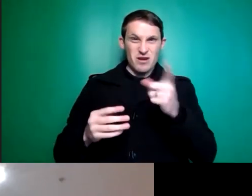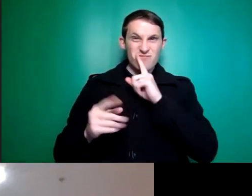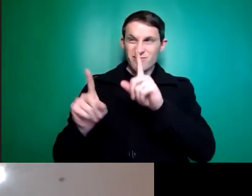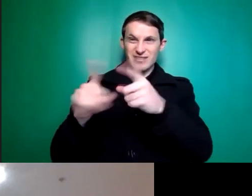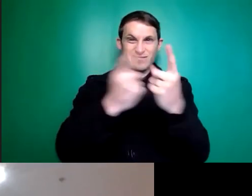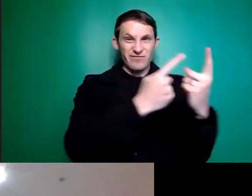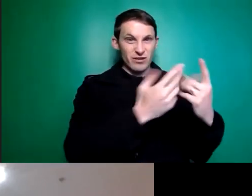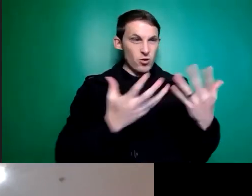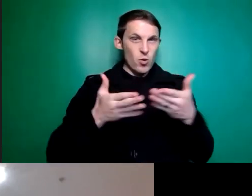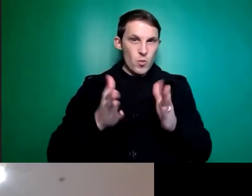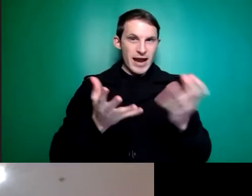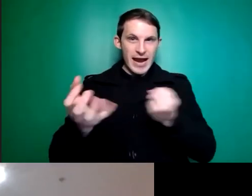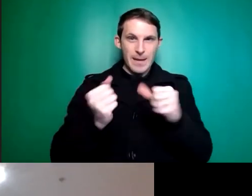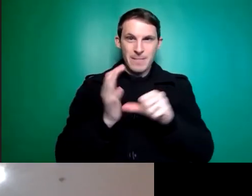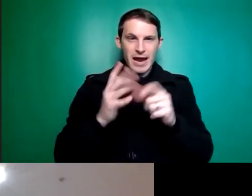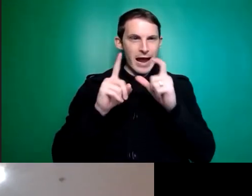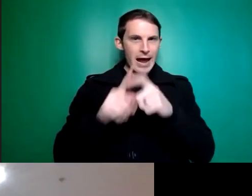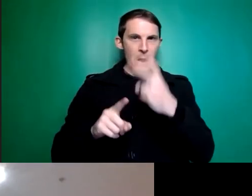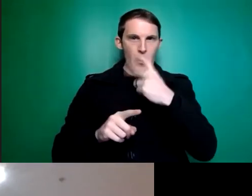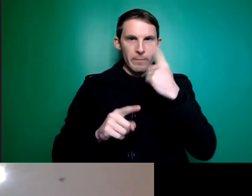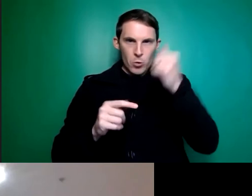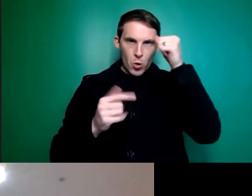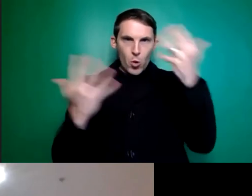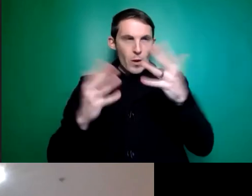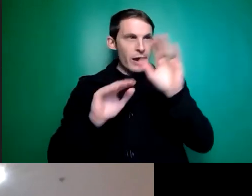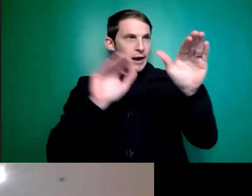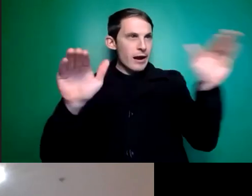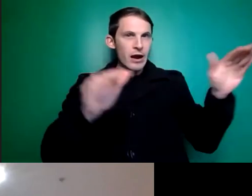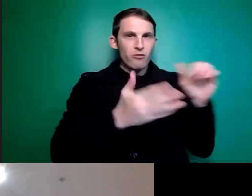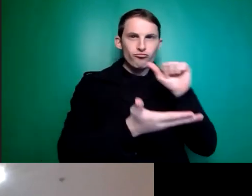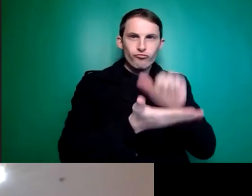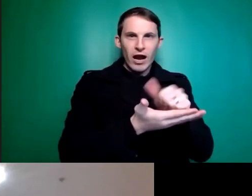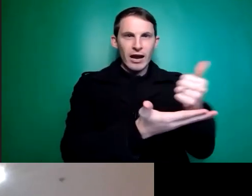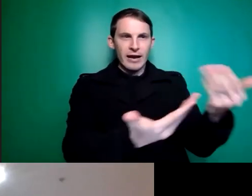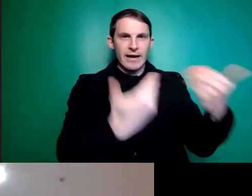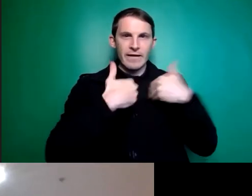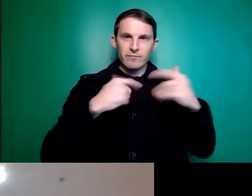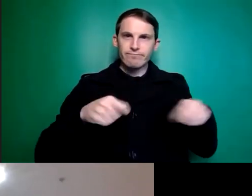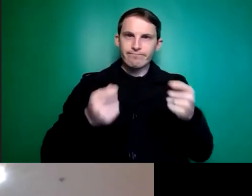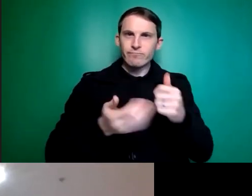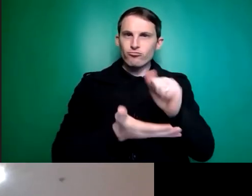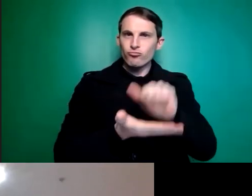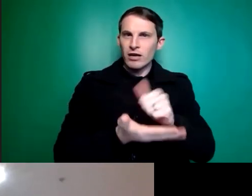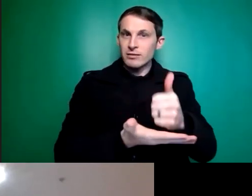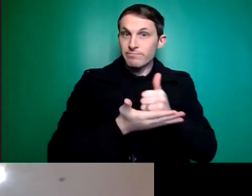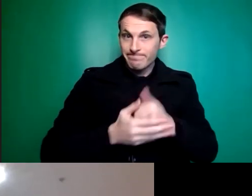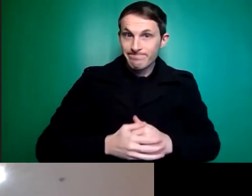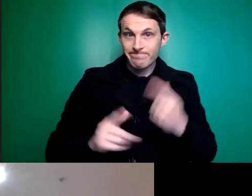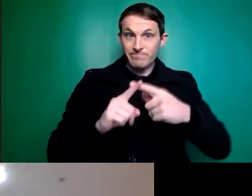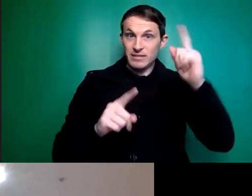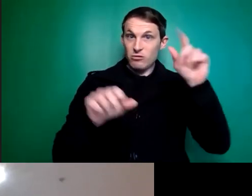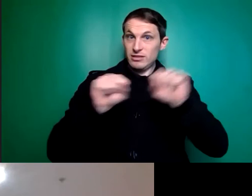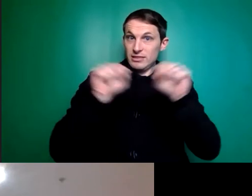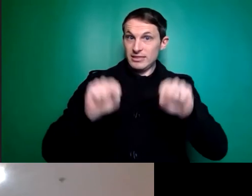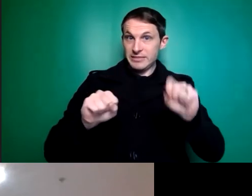the end of this system to try and navigate their way through and get the support they need. On top of that, the systems that are currently out there, those funding